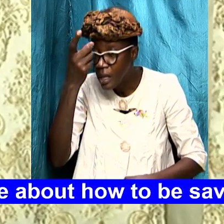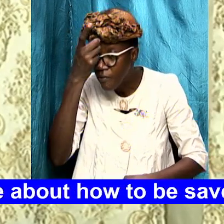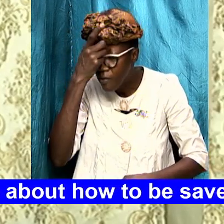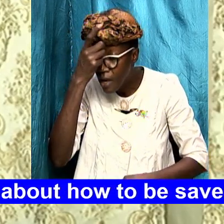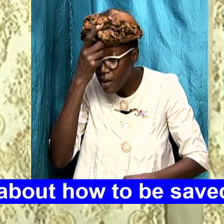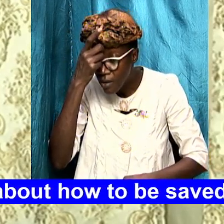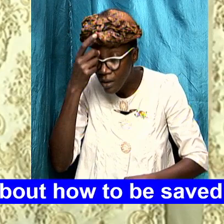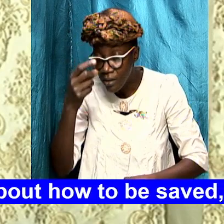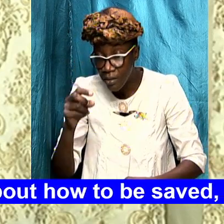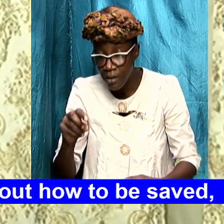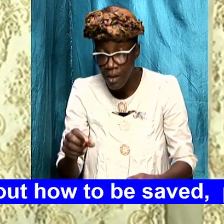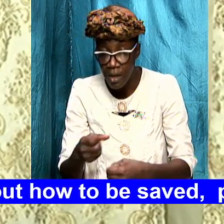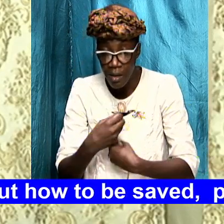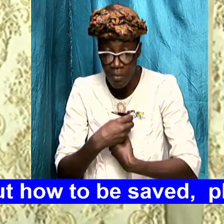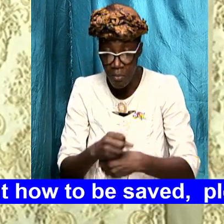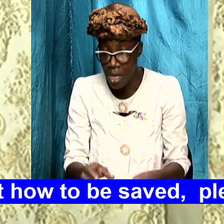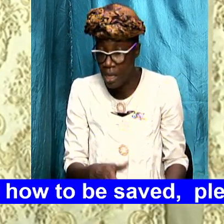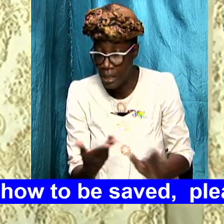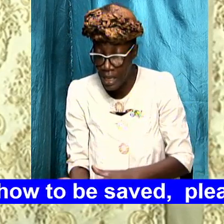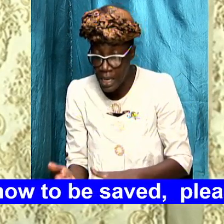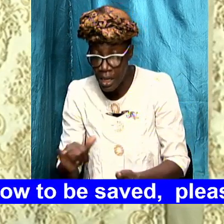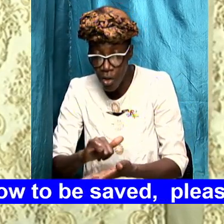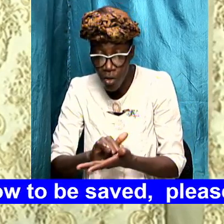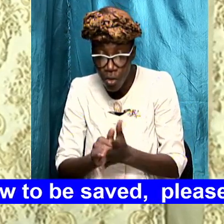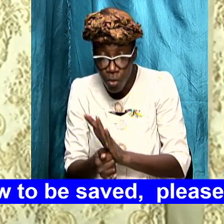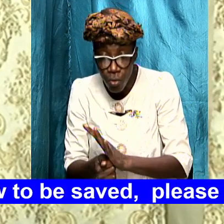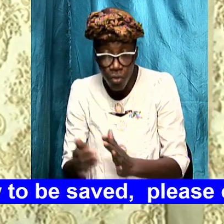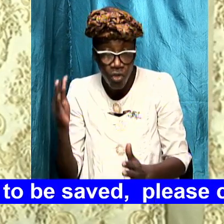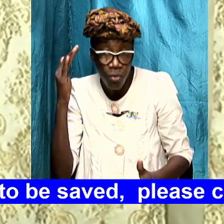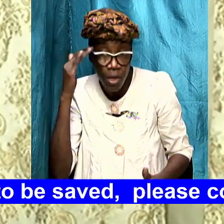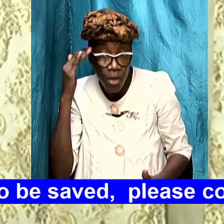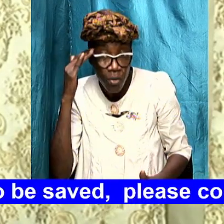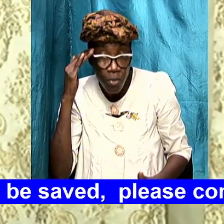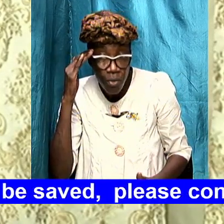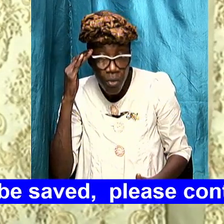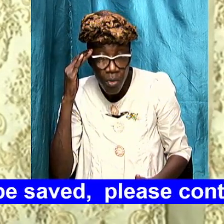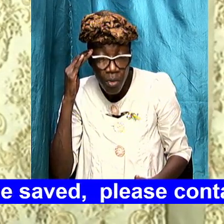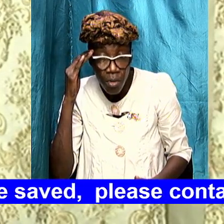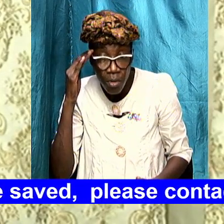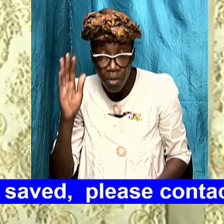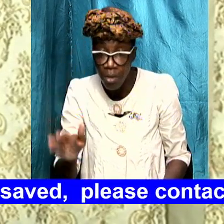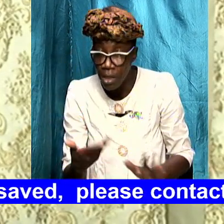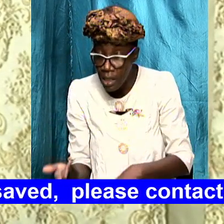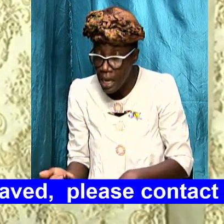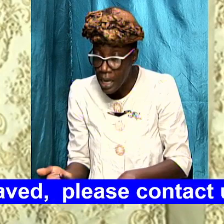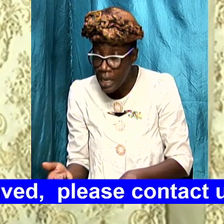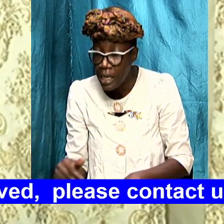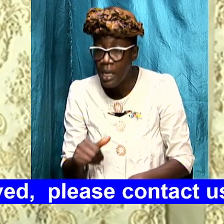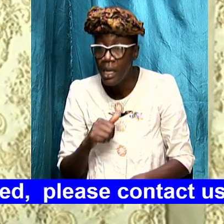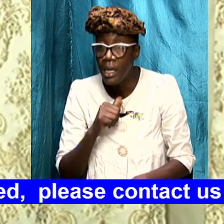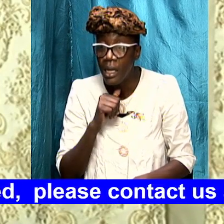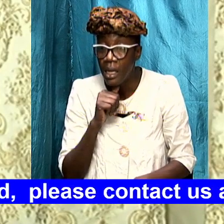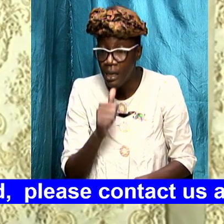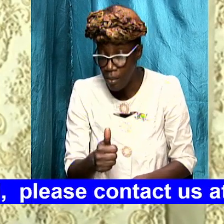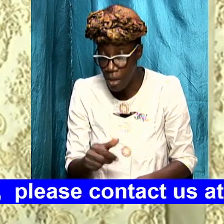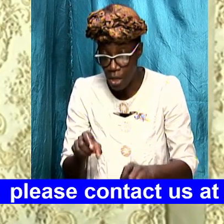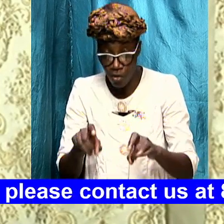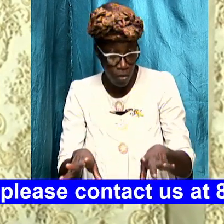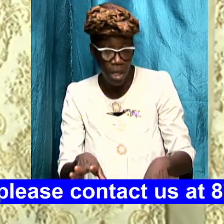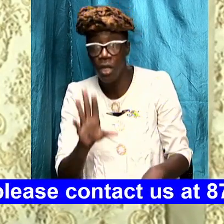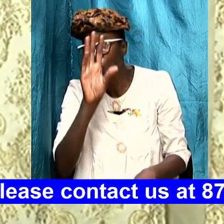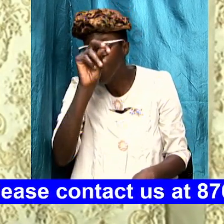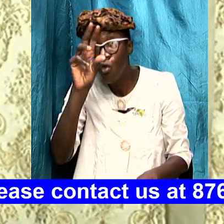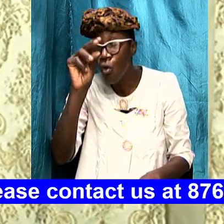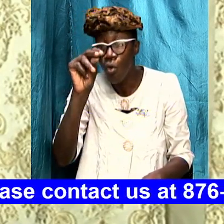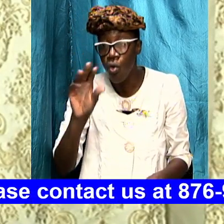and those who we know has died is not fake death they are not tricking us they are dead and